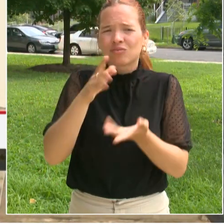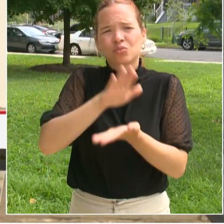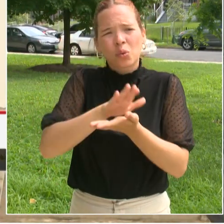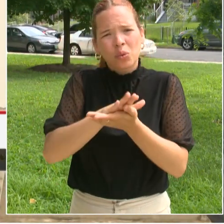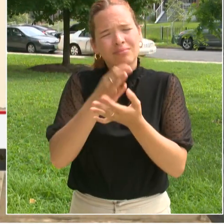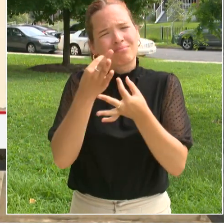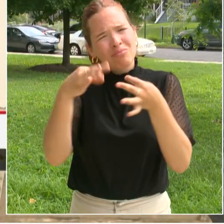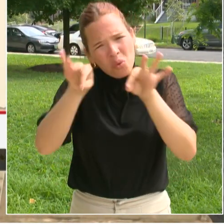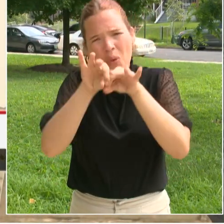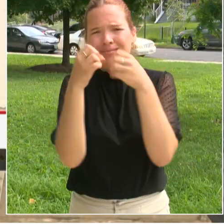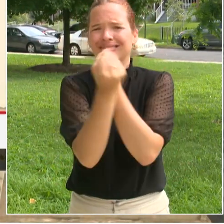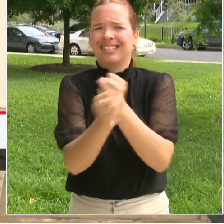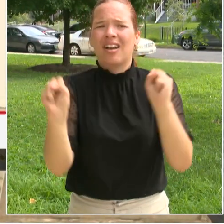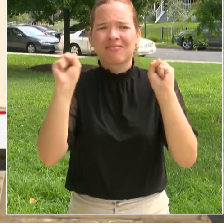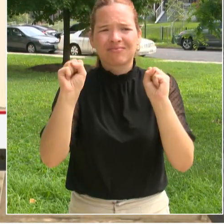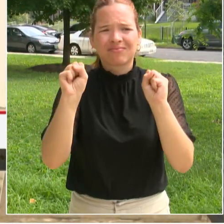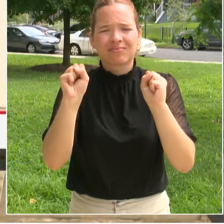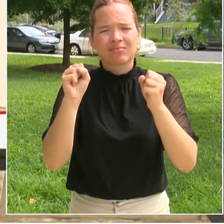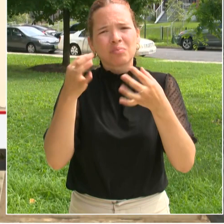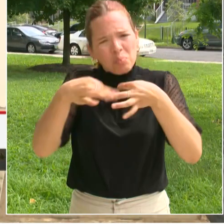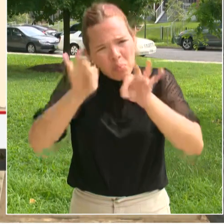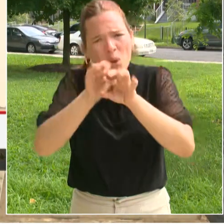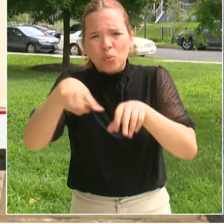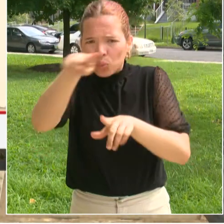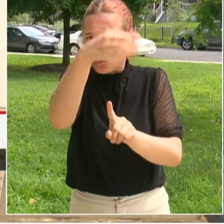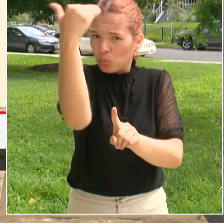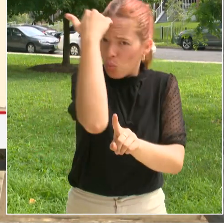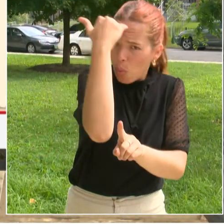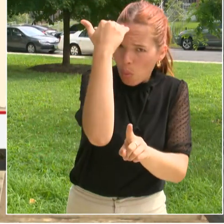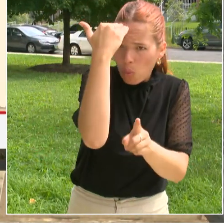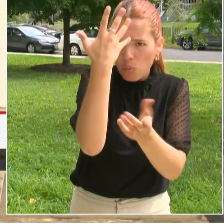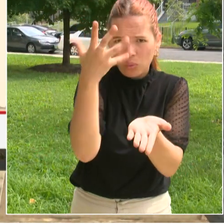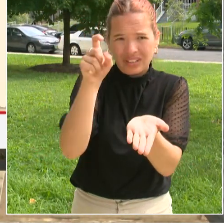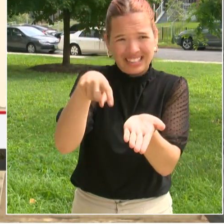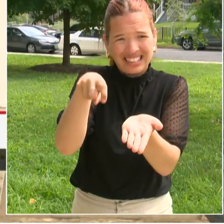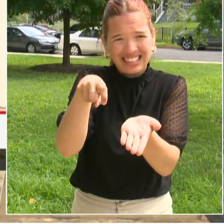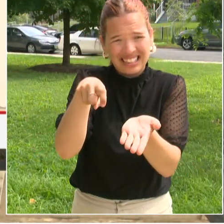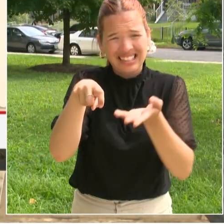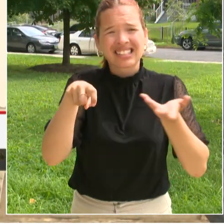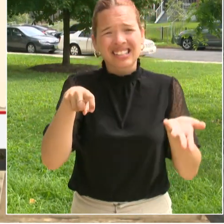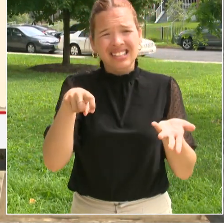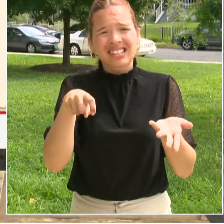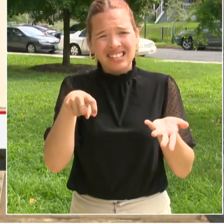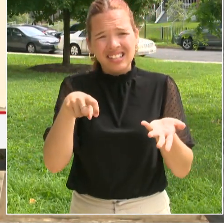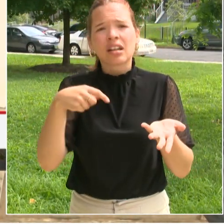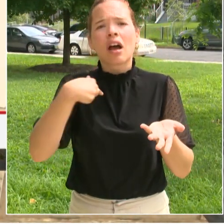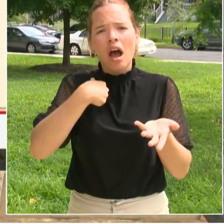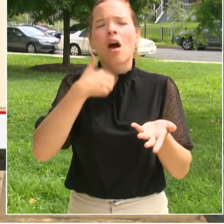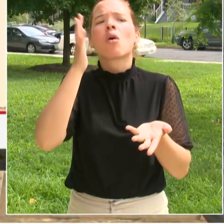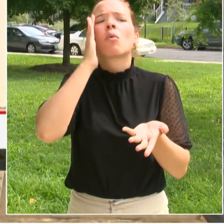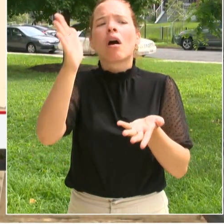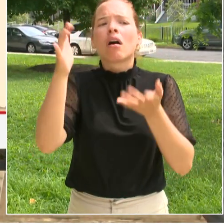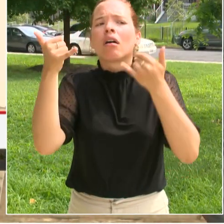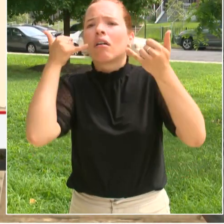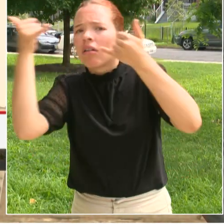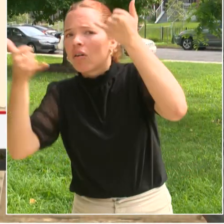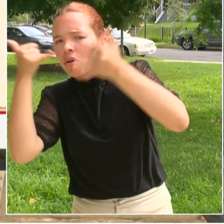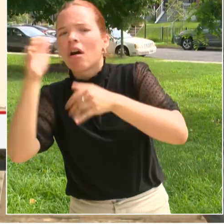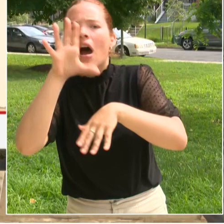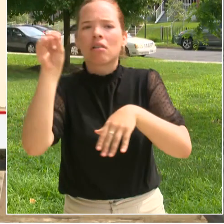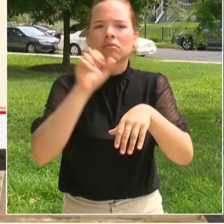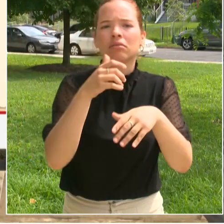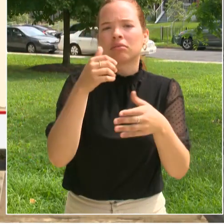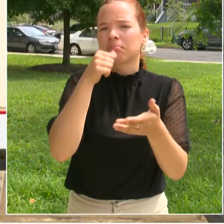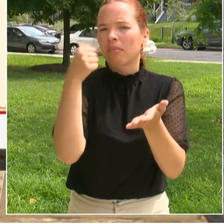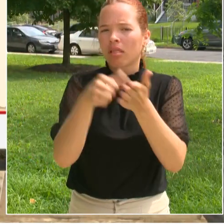by phone or by mail if your student is missing one or more of their vaccinations so that you know that you need to do something about that.